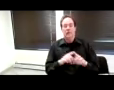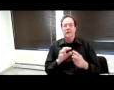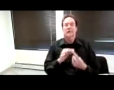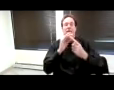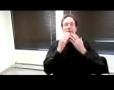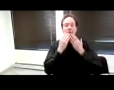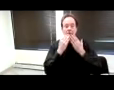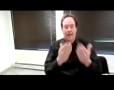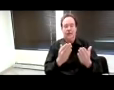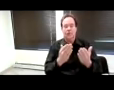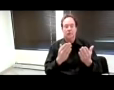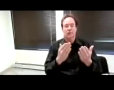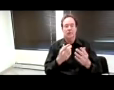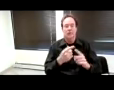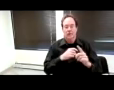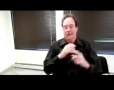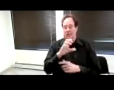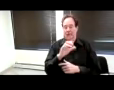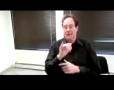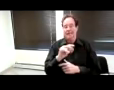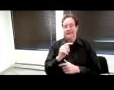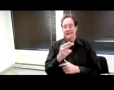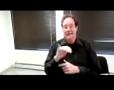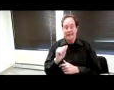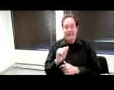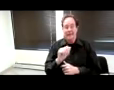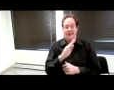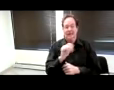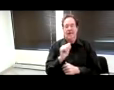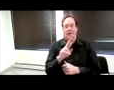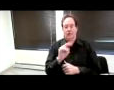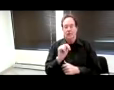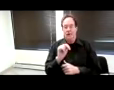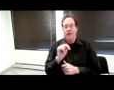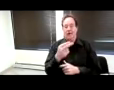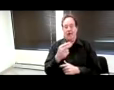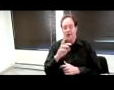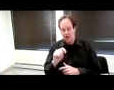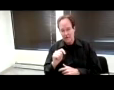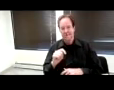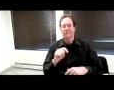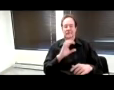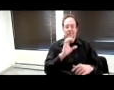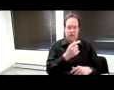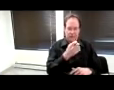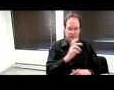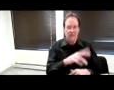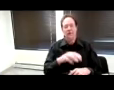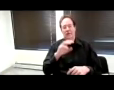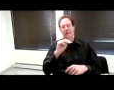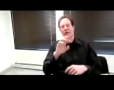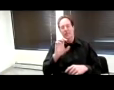here from Cynthia Barnhart, the Chancellor, from Mark DiVincenzo, the Vice President and General Counsel,